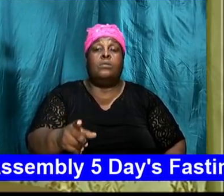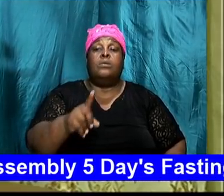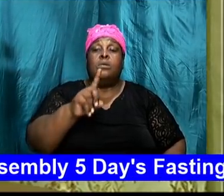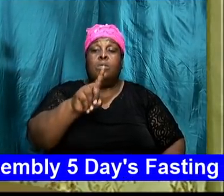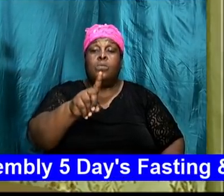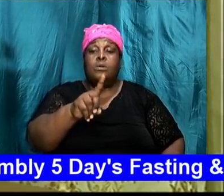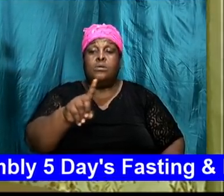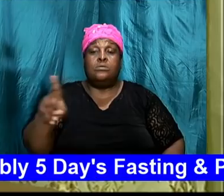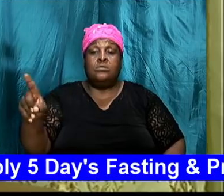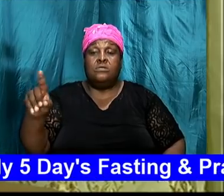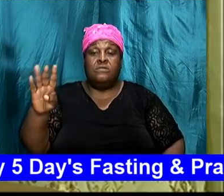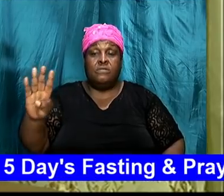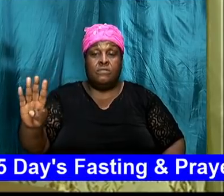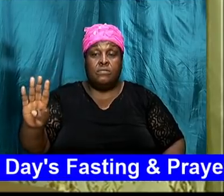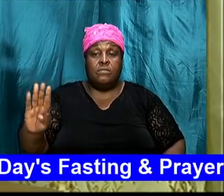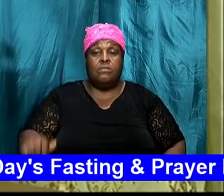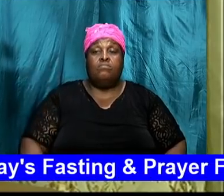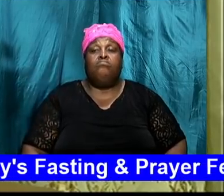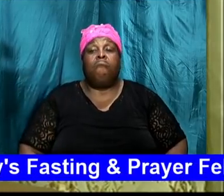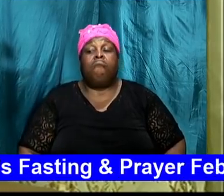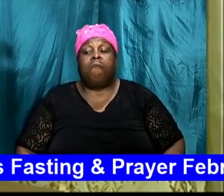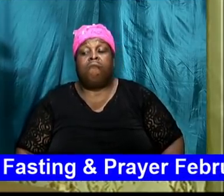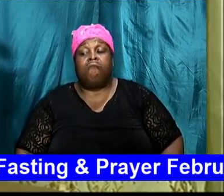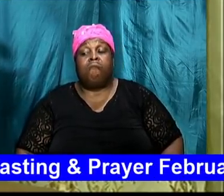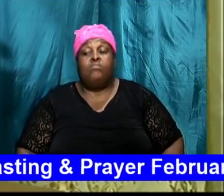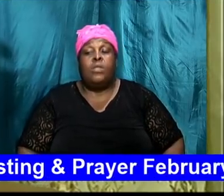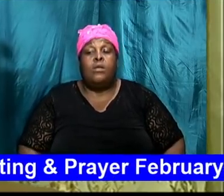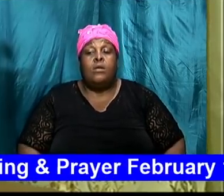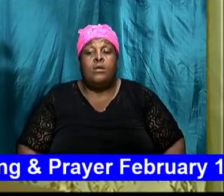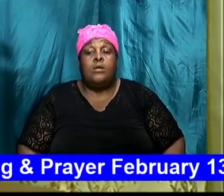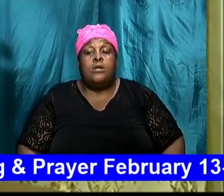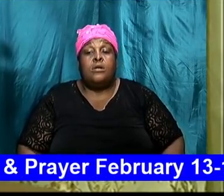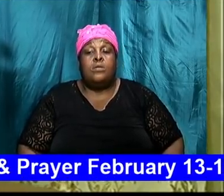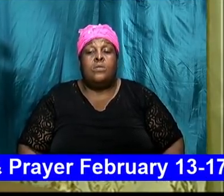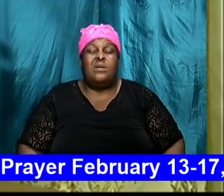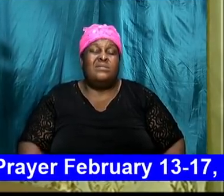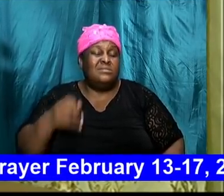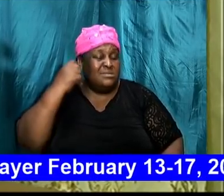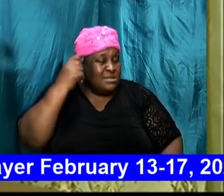and I want us to understand child of God that